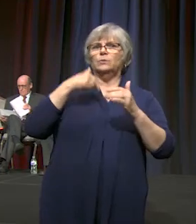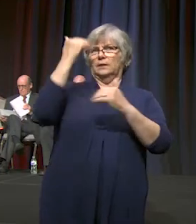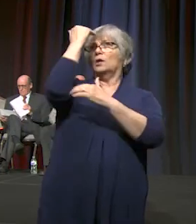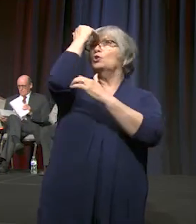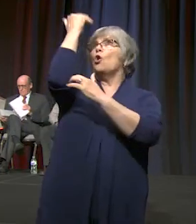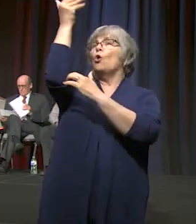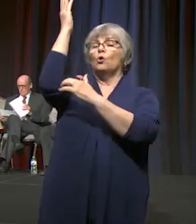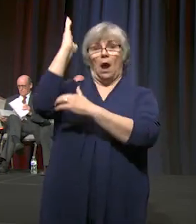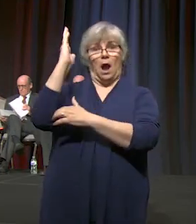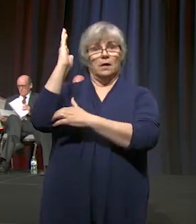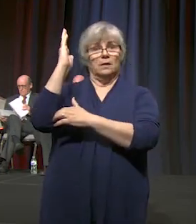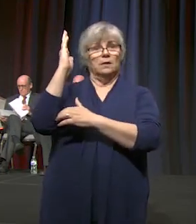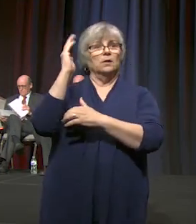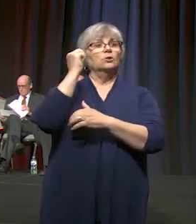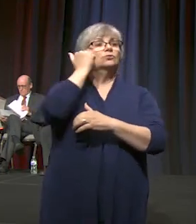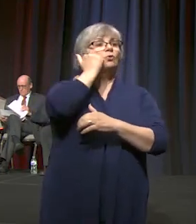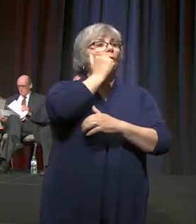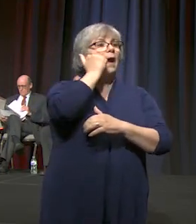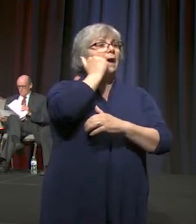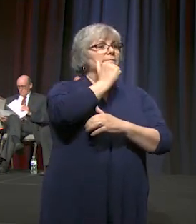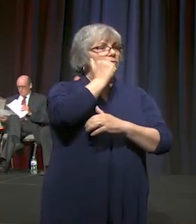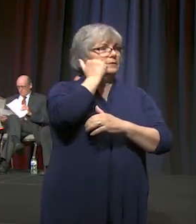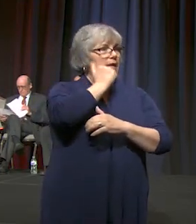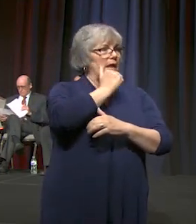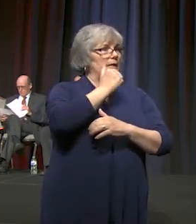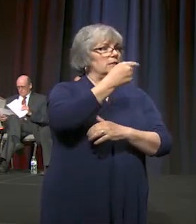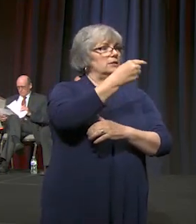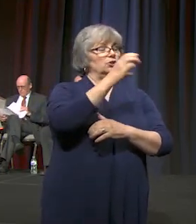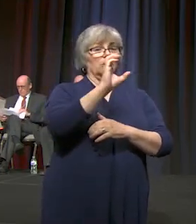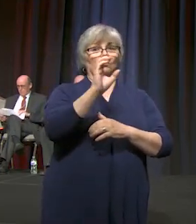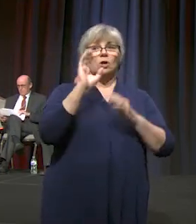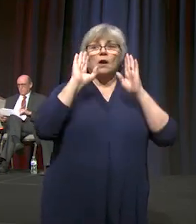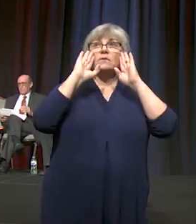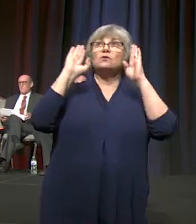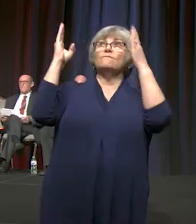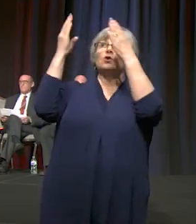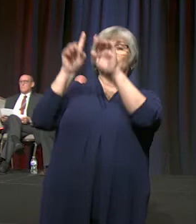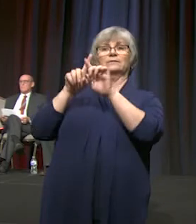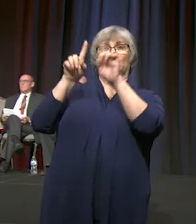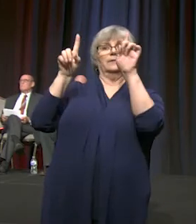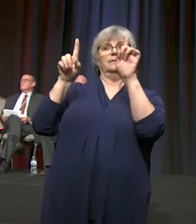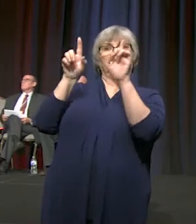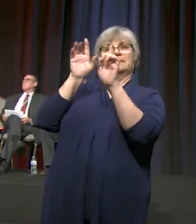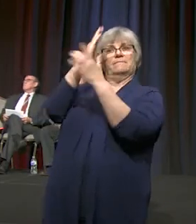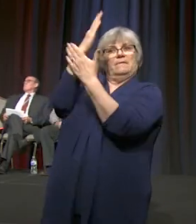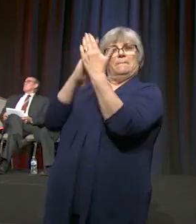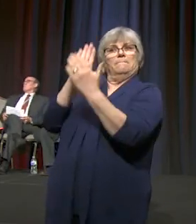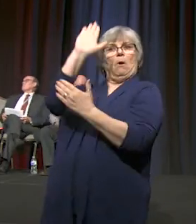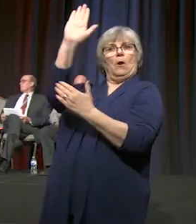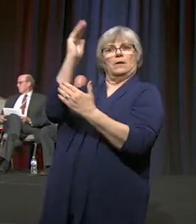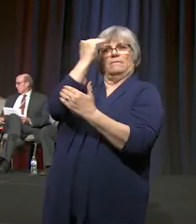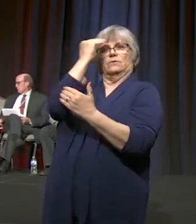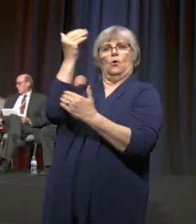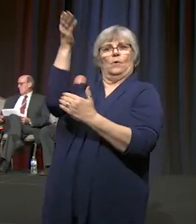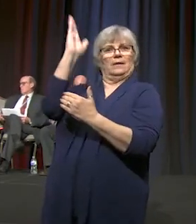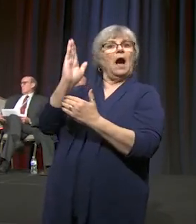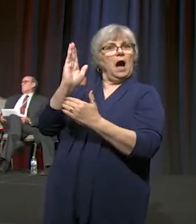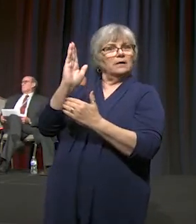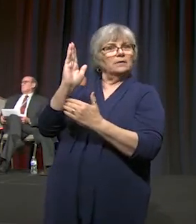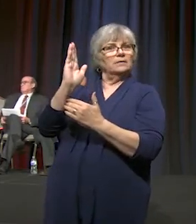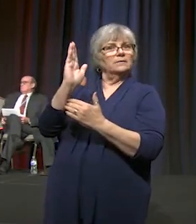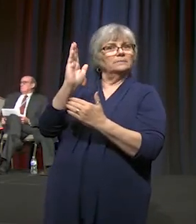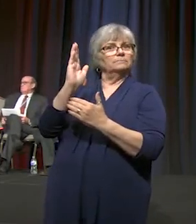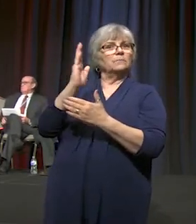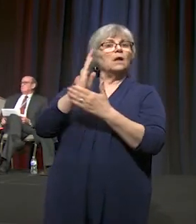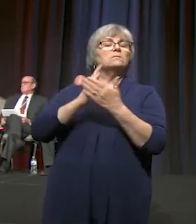So each day, the General Conference will focus on a different aspect of knowing God. Some of